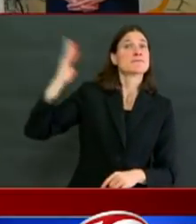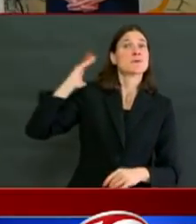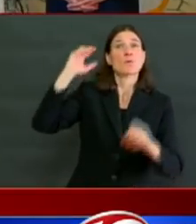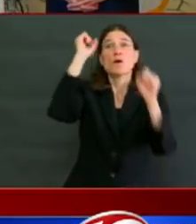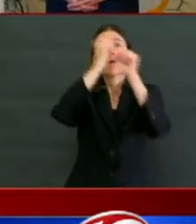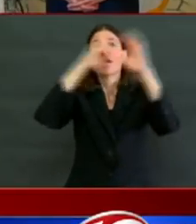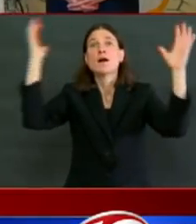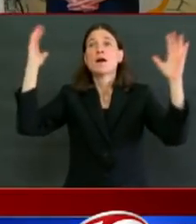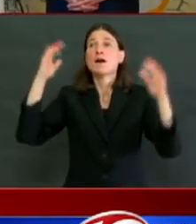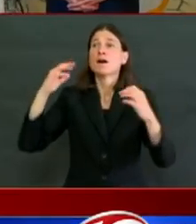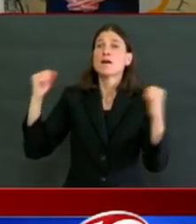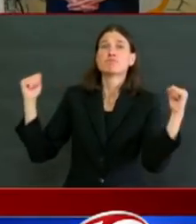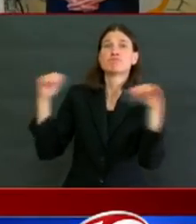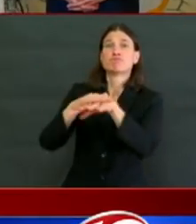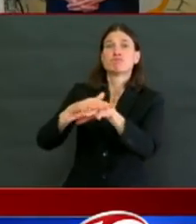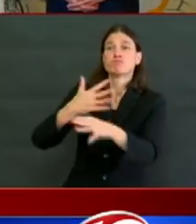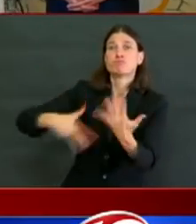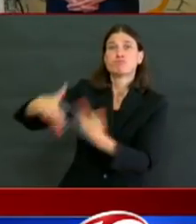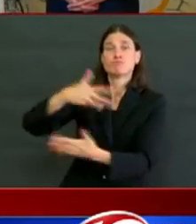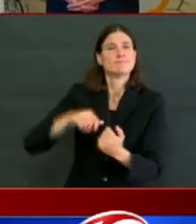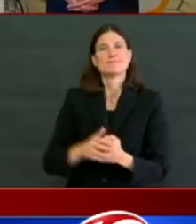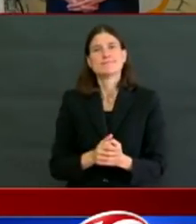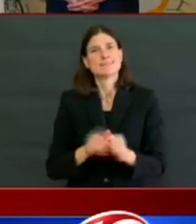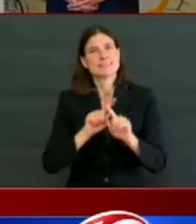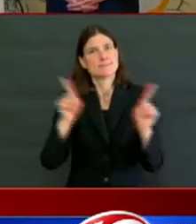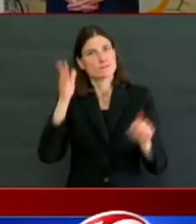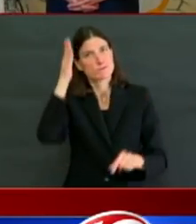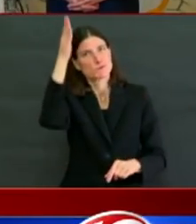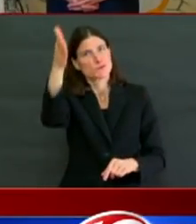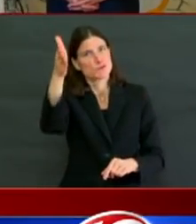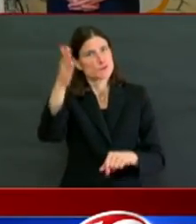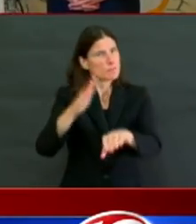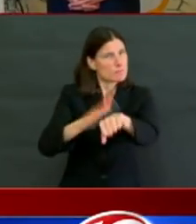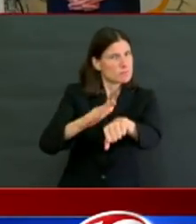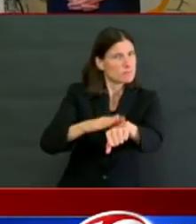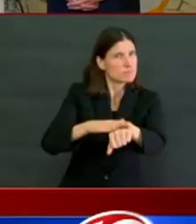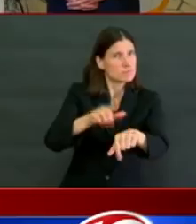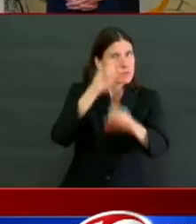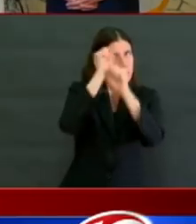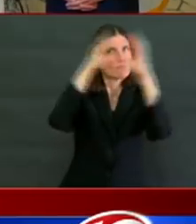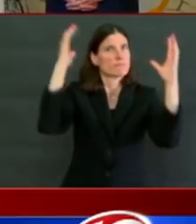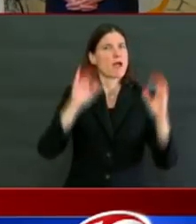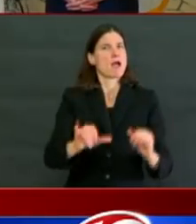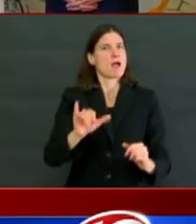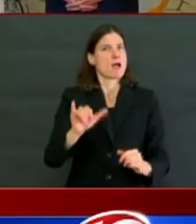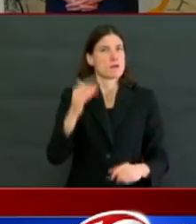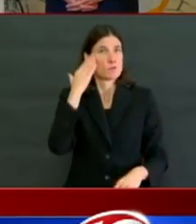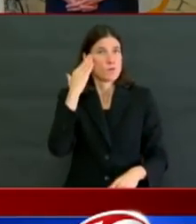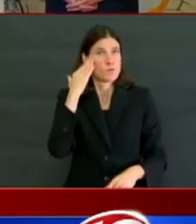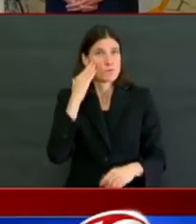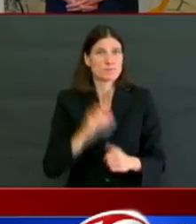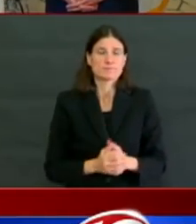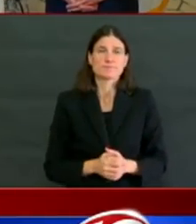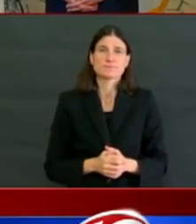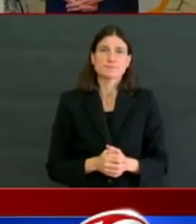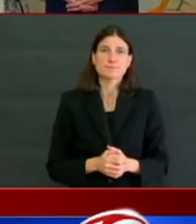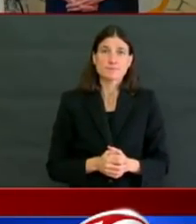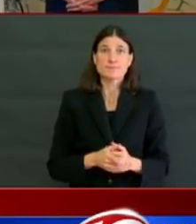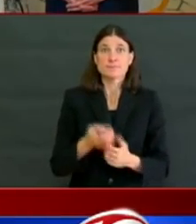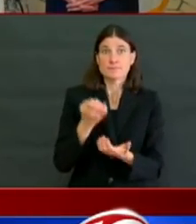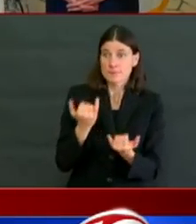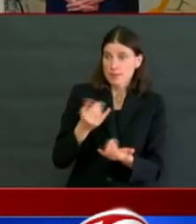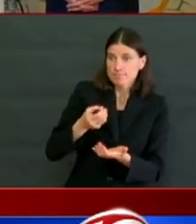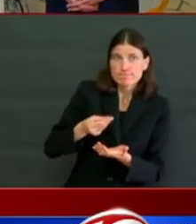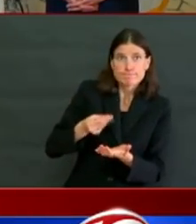Okay. Also on the theme of slowly reopening our economy, I'd like to take a minute to talk about elective